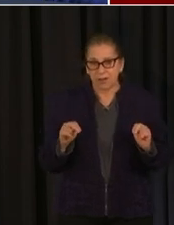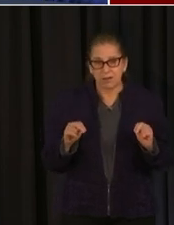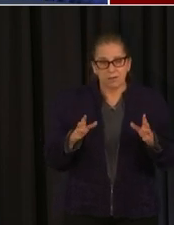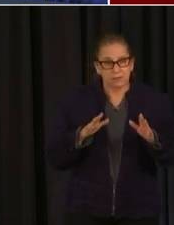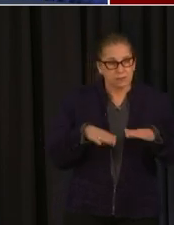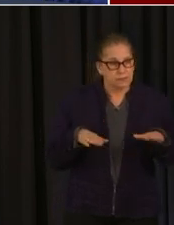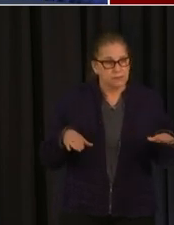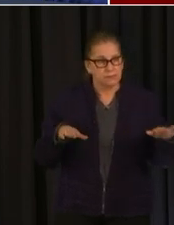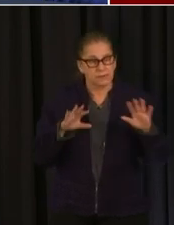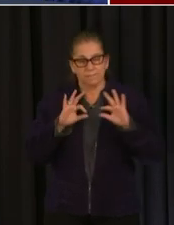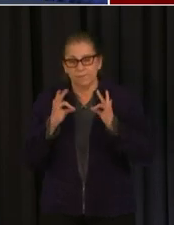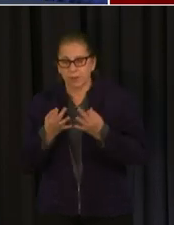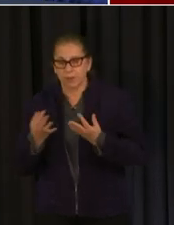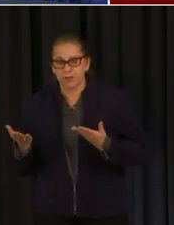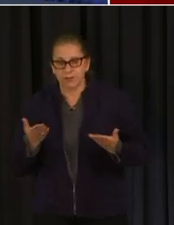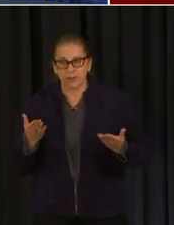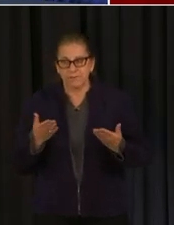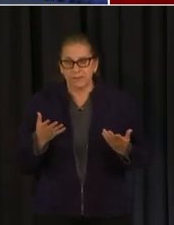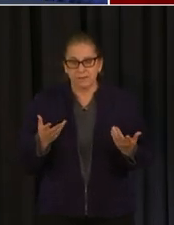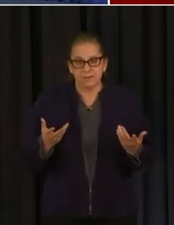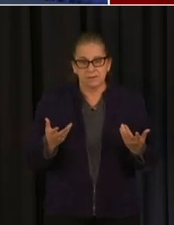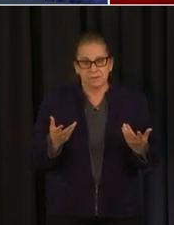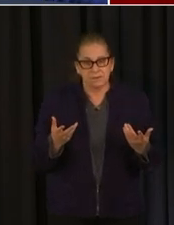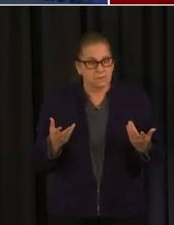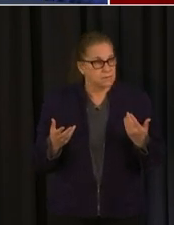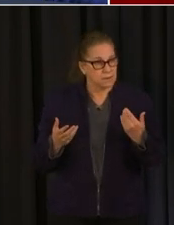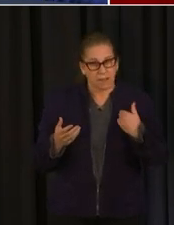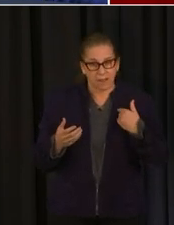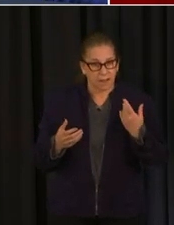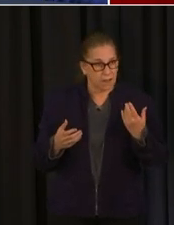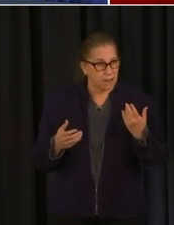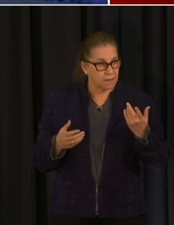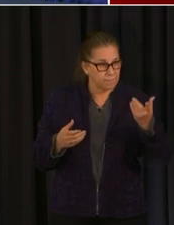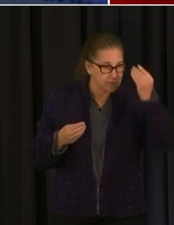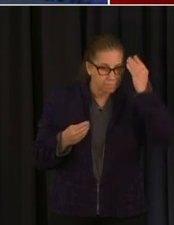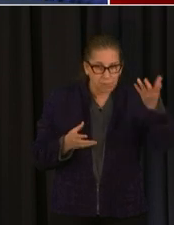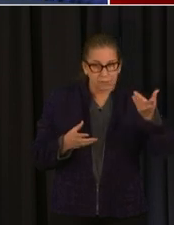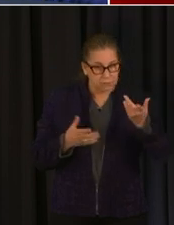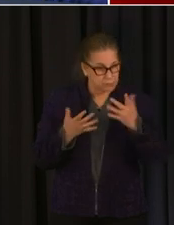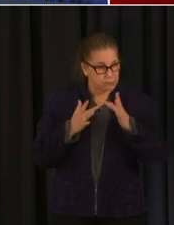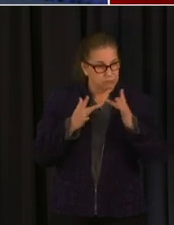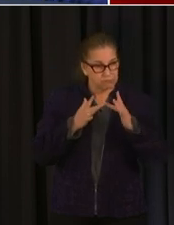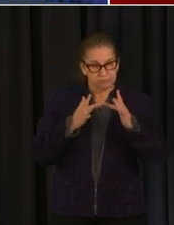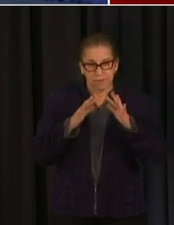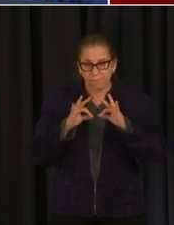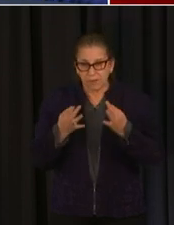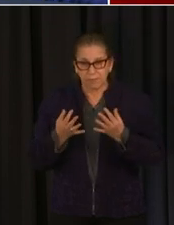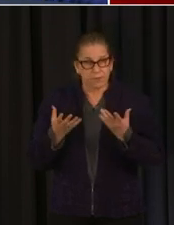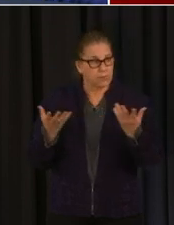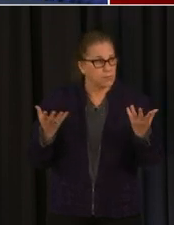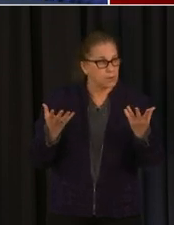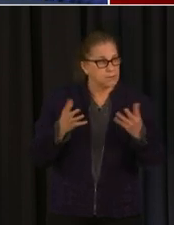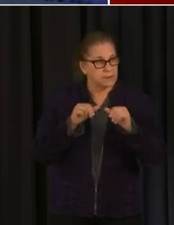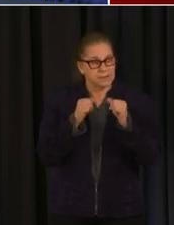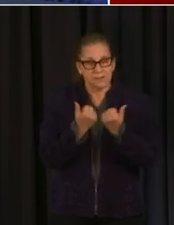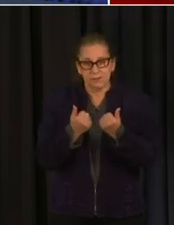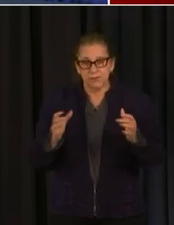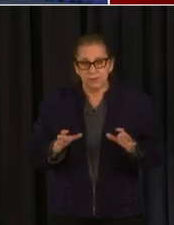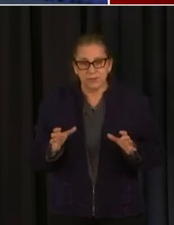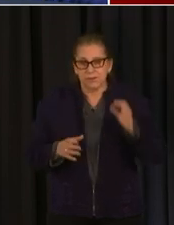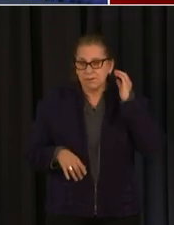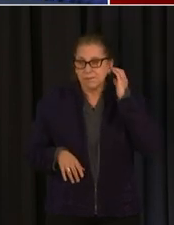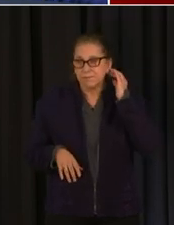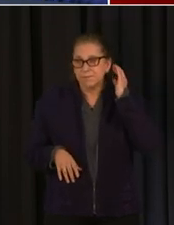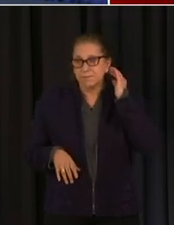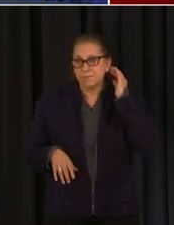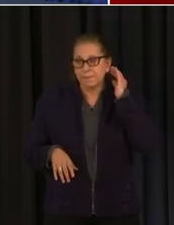timeline that you could release if they had been in touch with this family leading up to this and what their role is in monitoring this